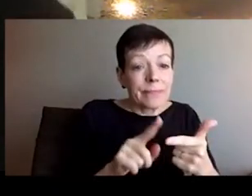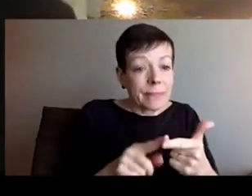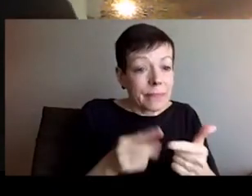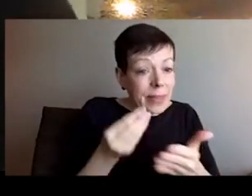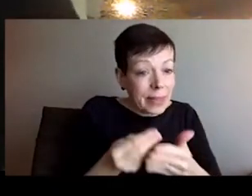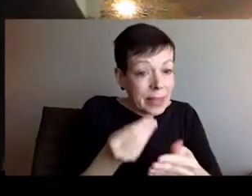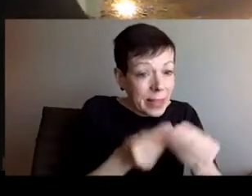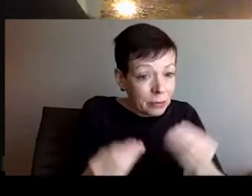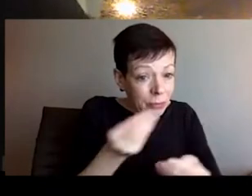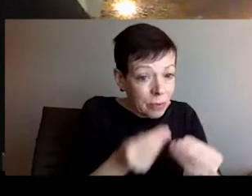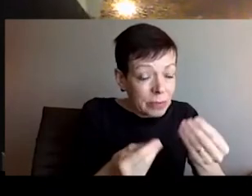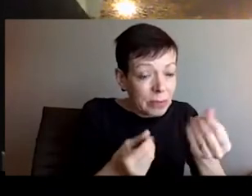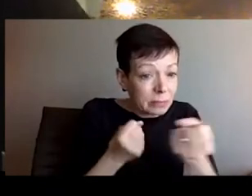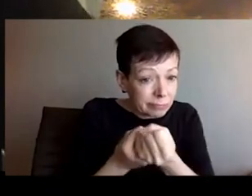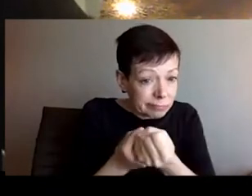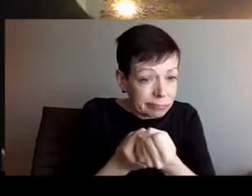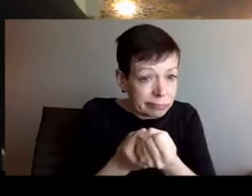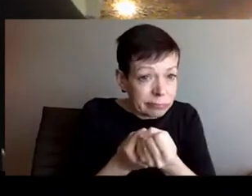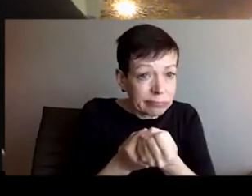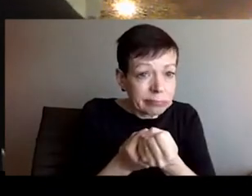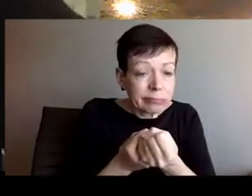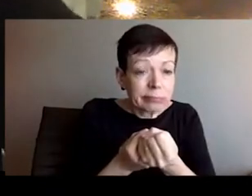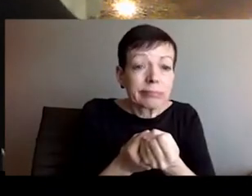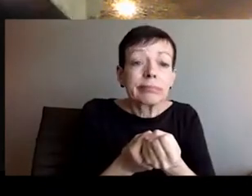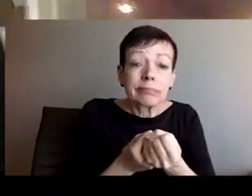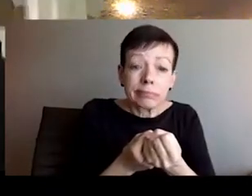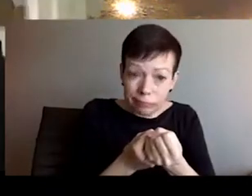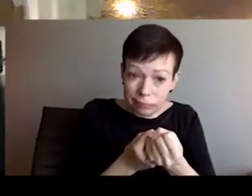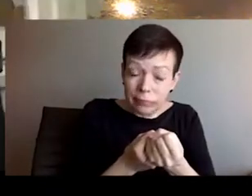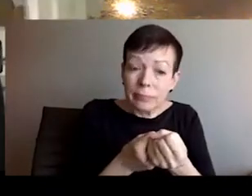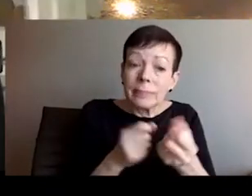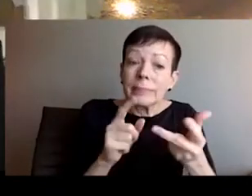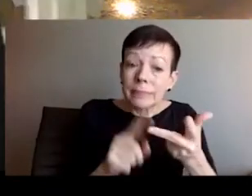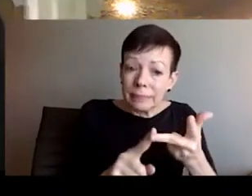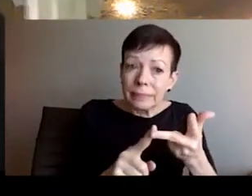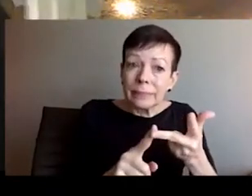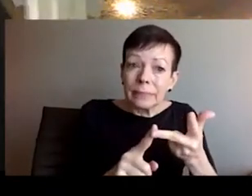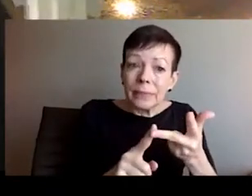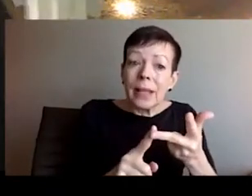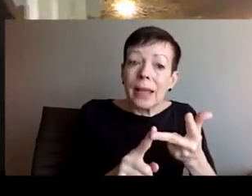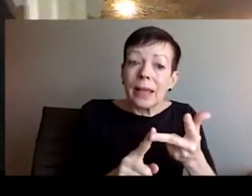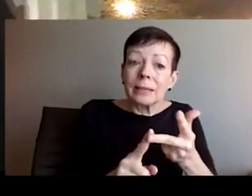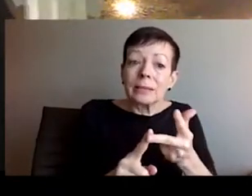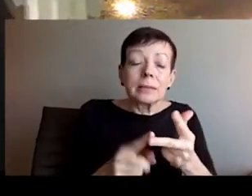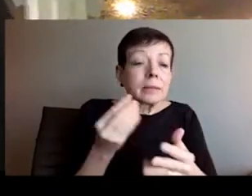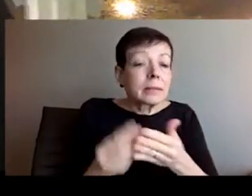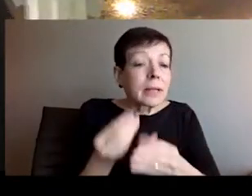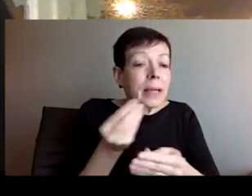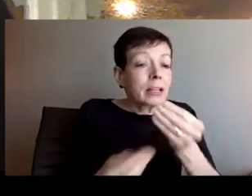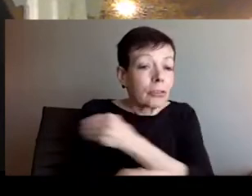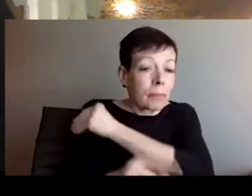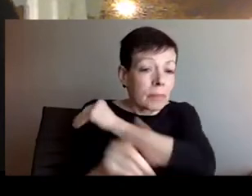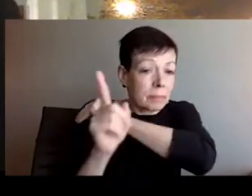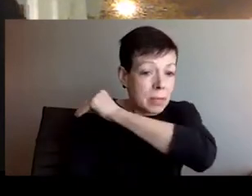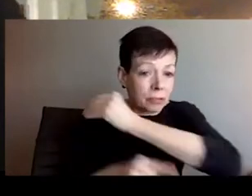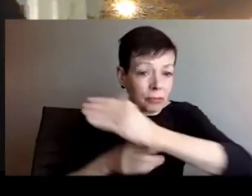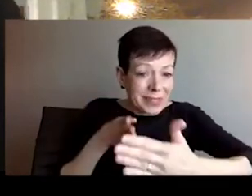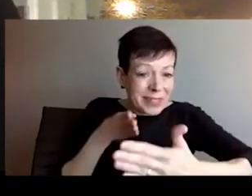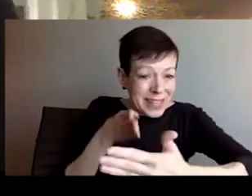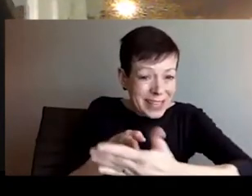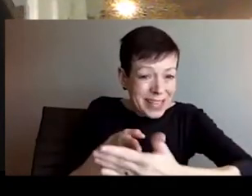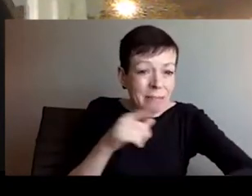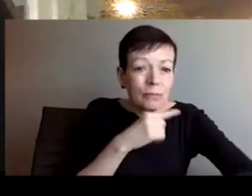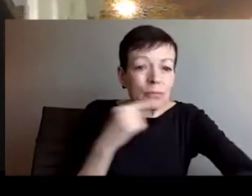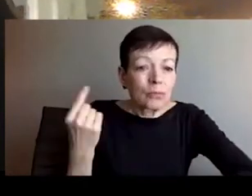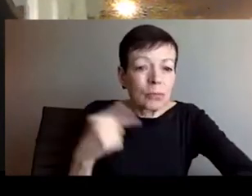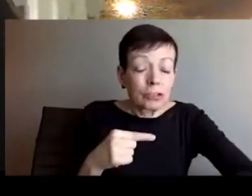the international community should act, and what kind of support Ukraine needs, I think